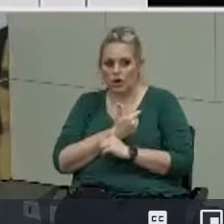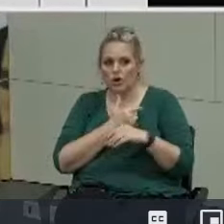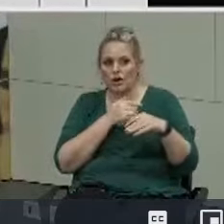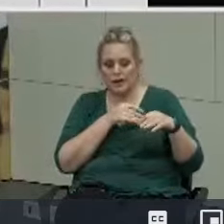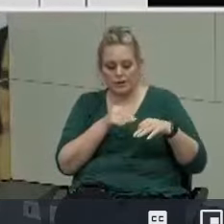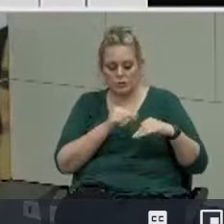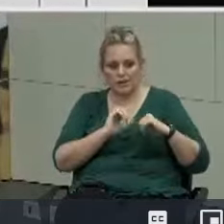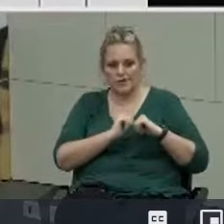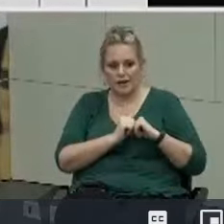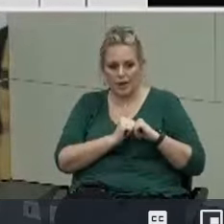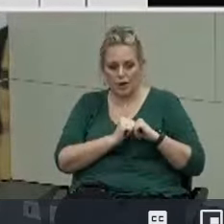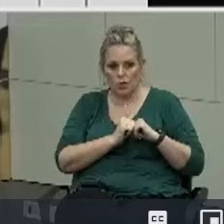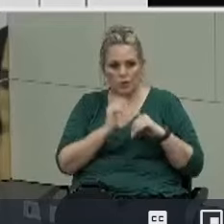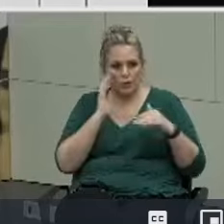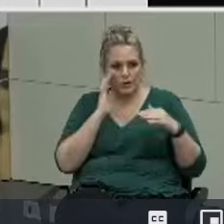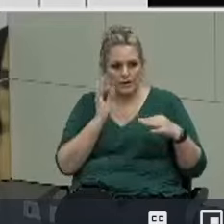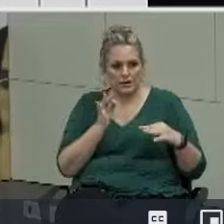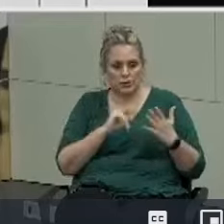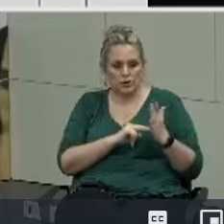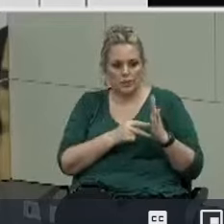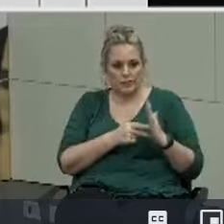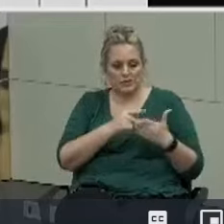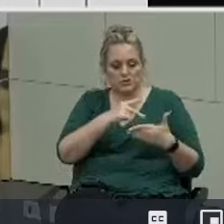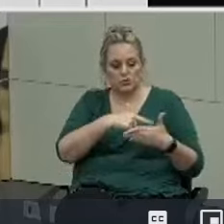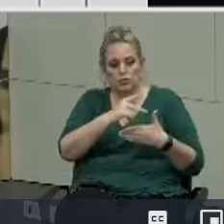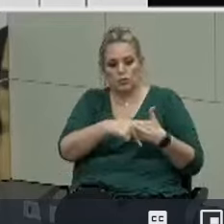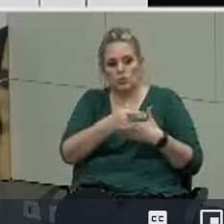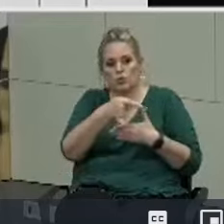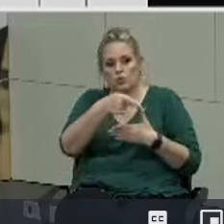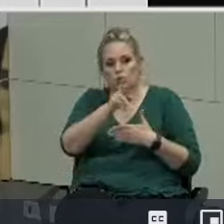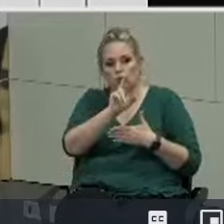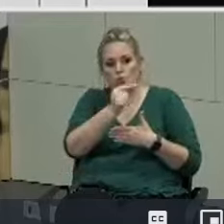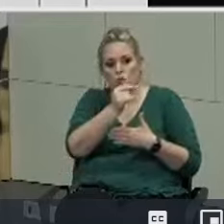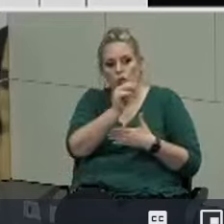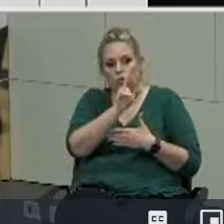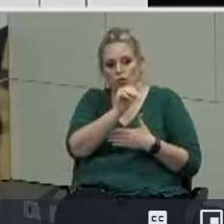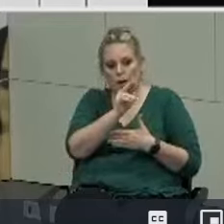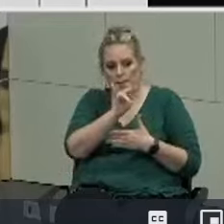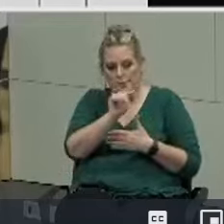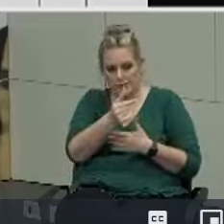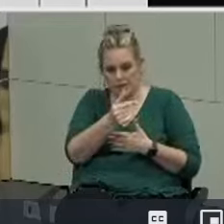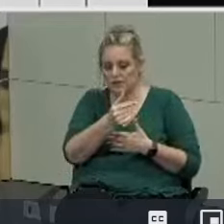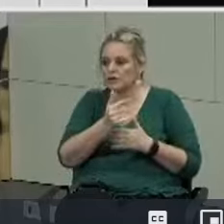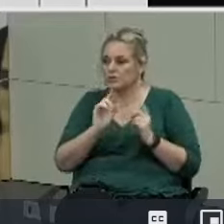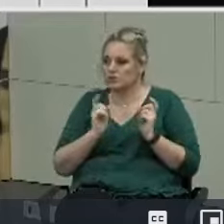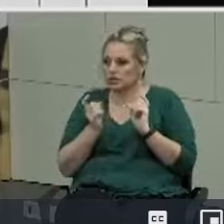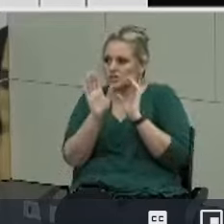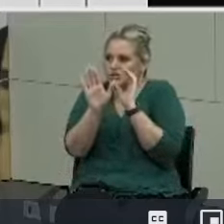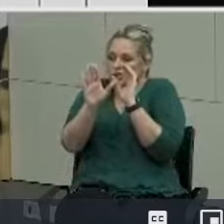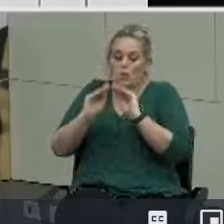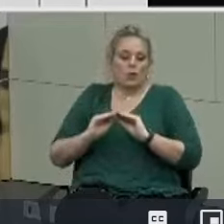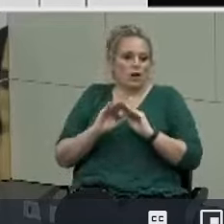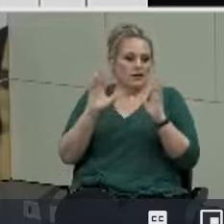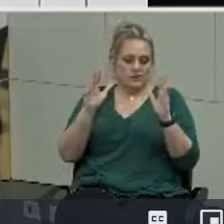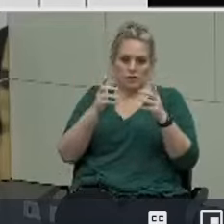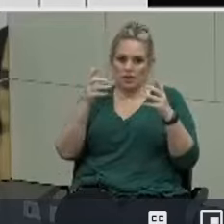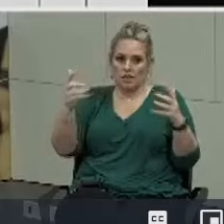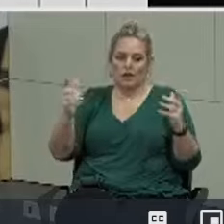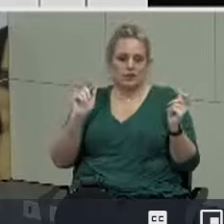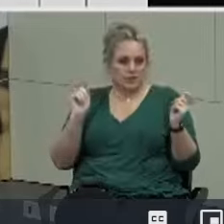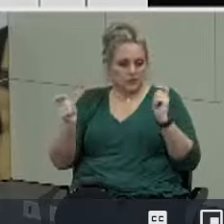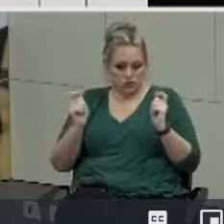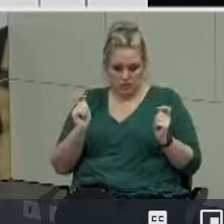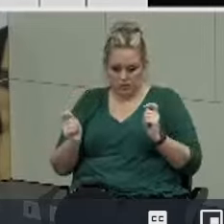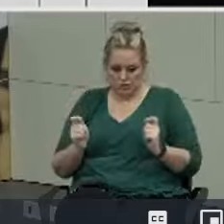the uh programming and what a significant change is obviously there's been a whole bunch of changes